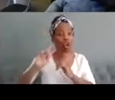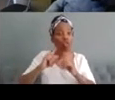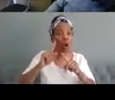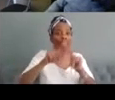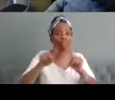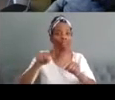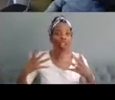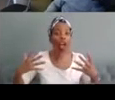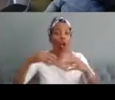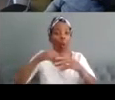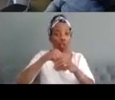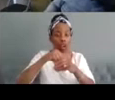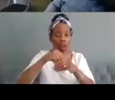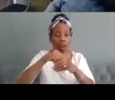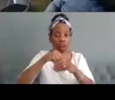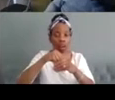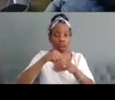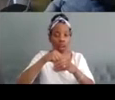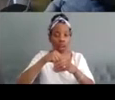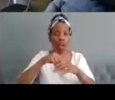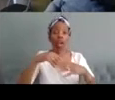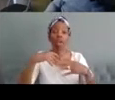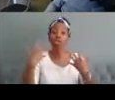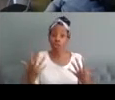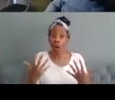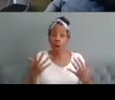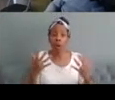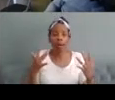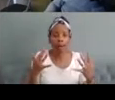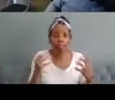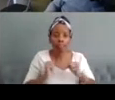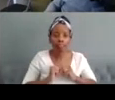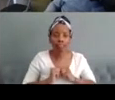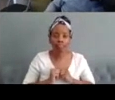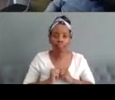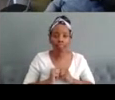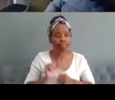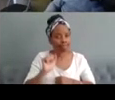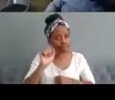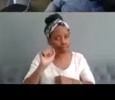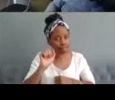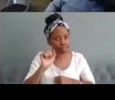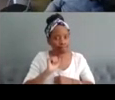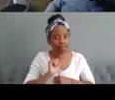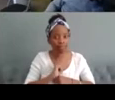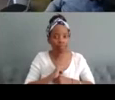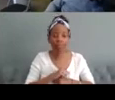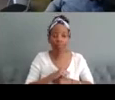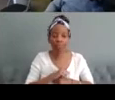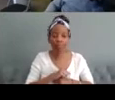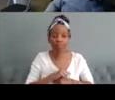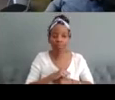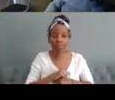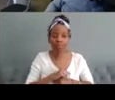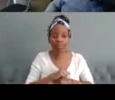um well so um yeah uh the main kind of